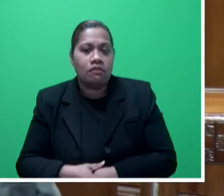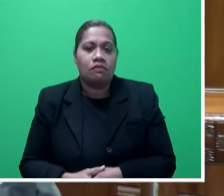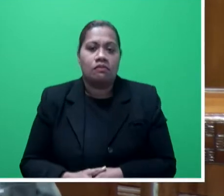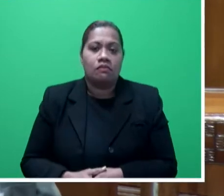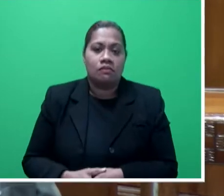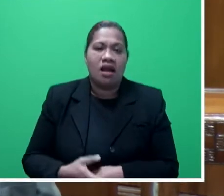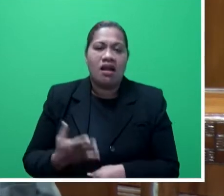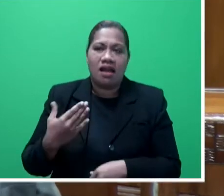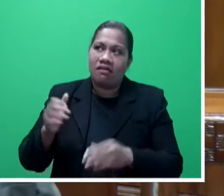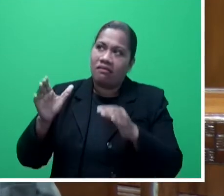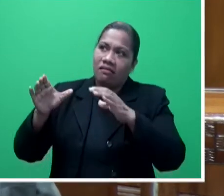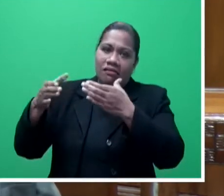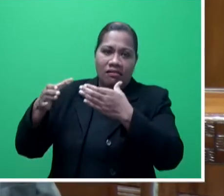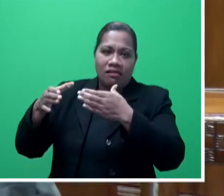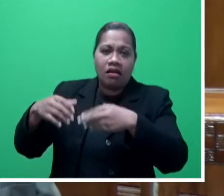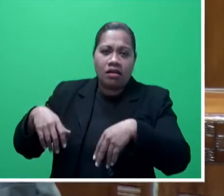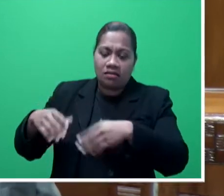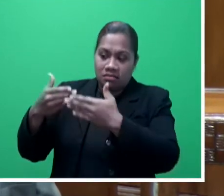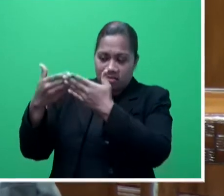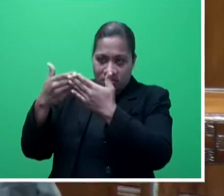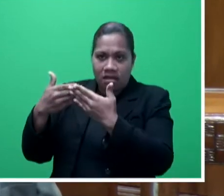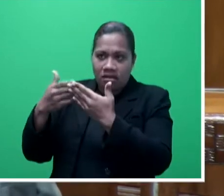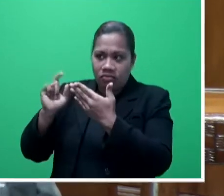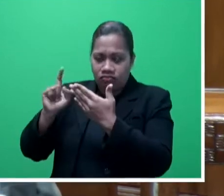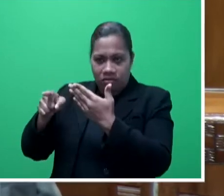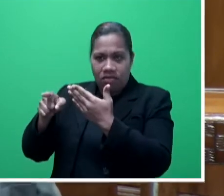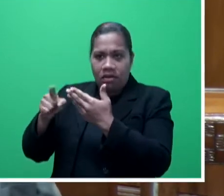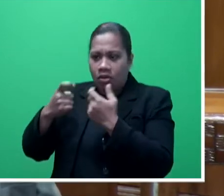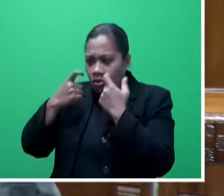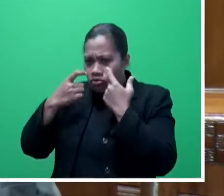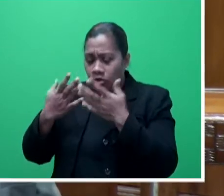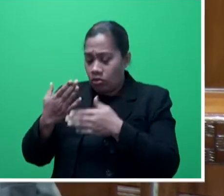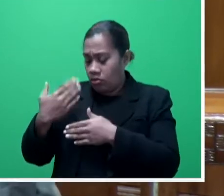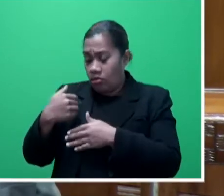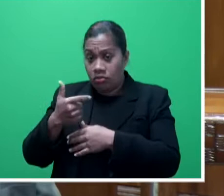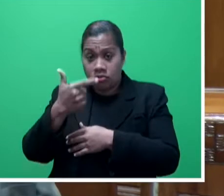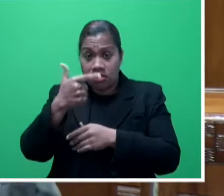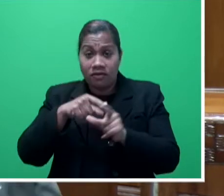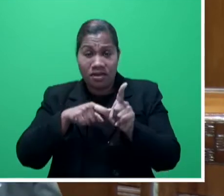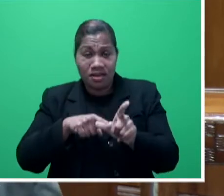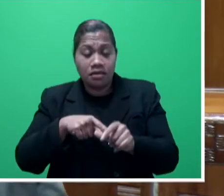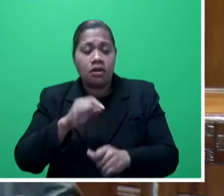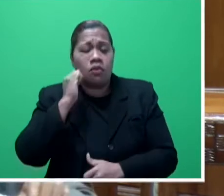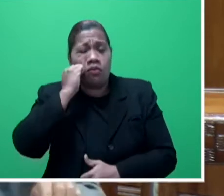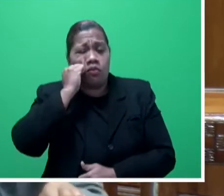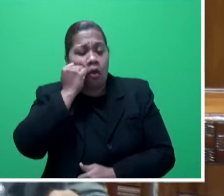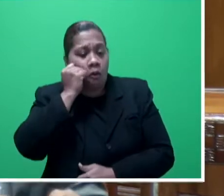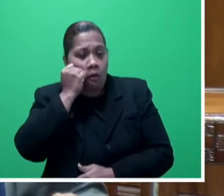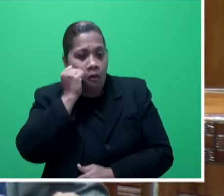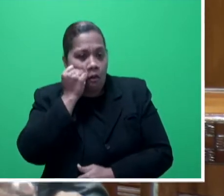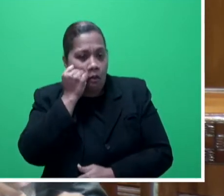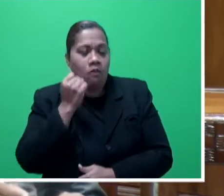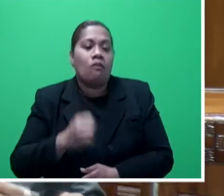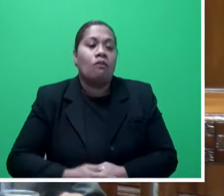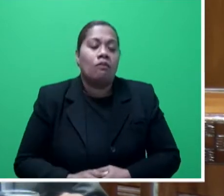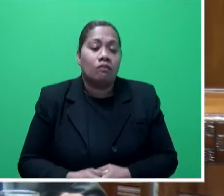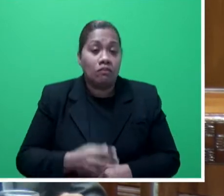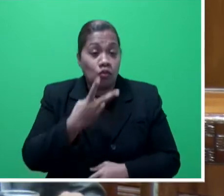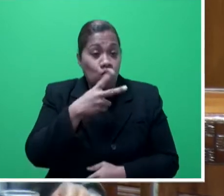showed that last seven years has been the warmest. First,